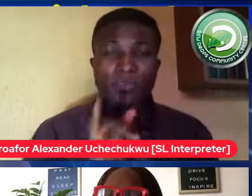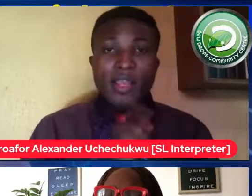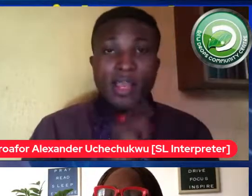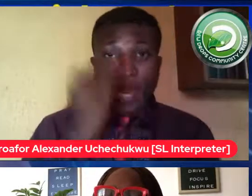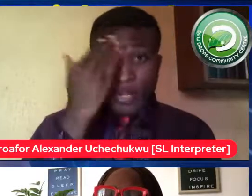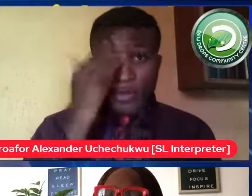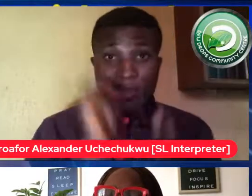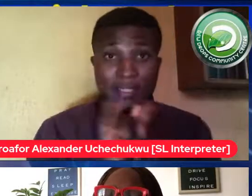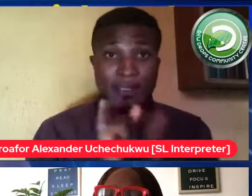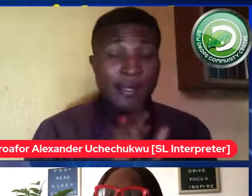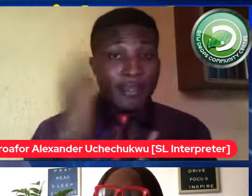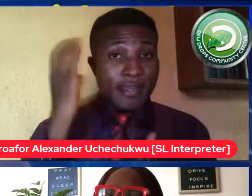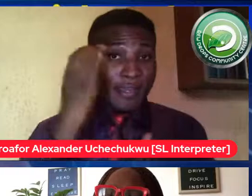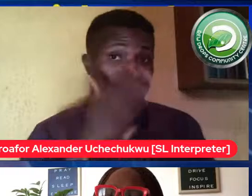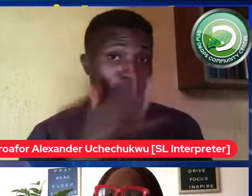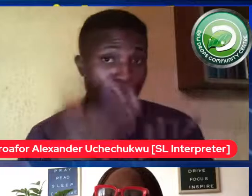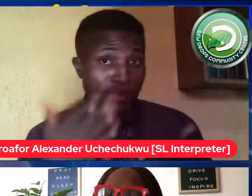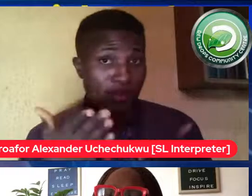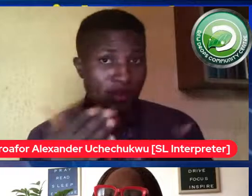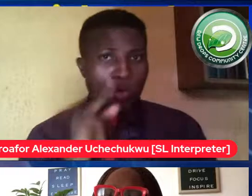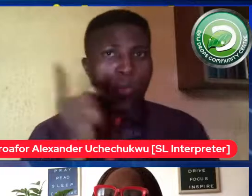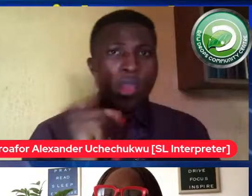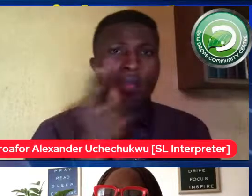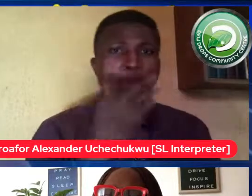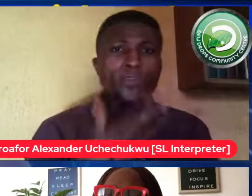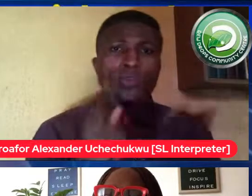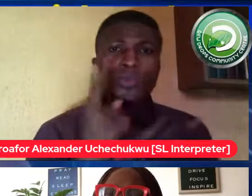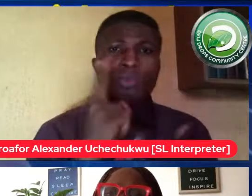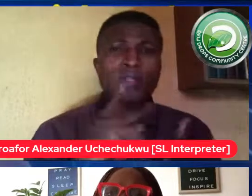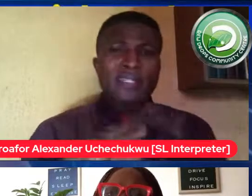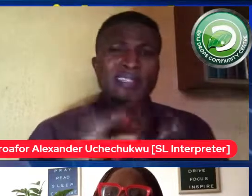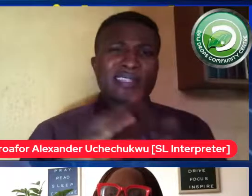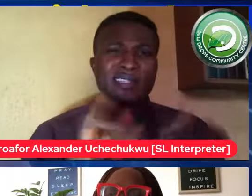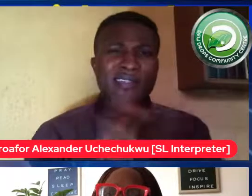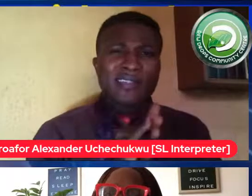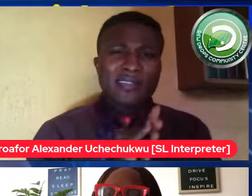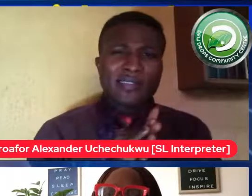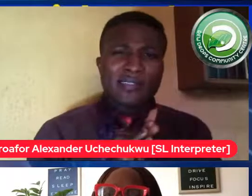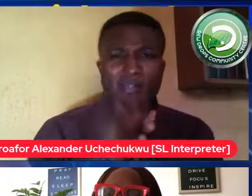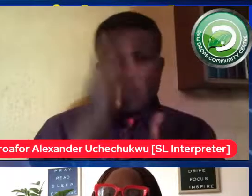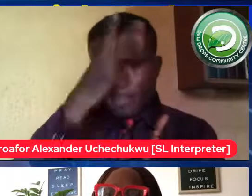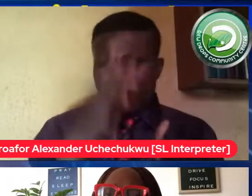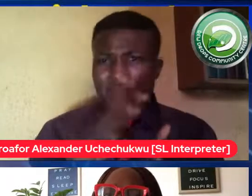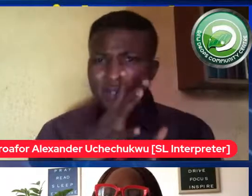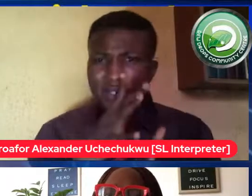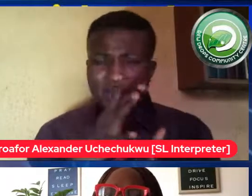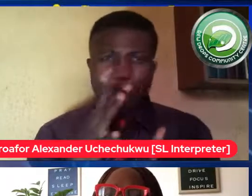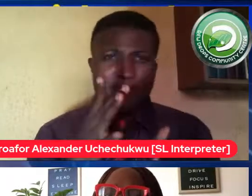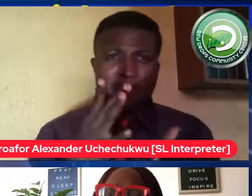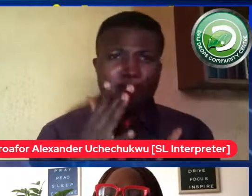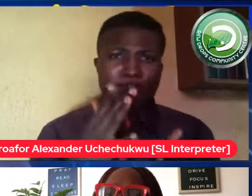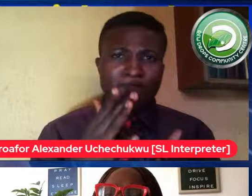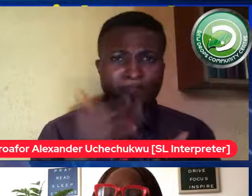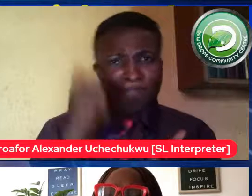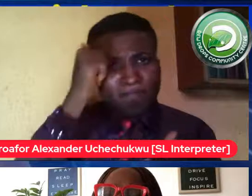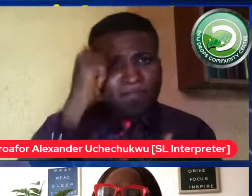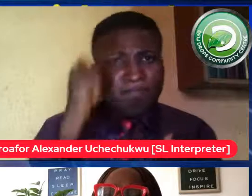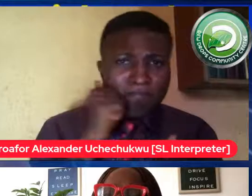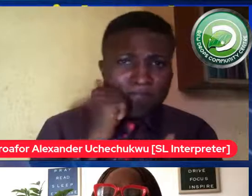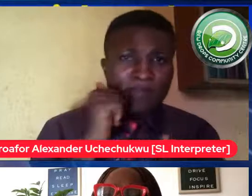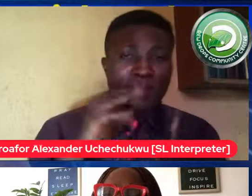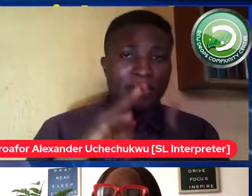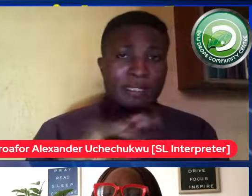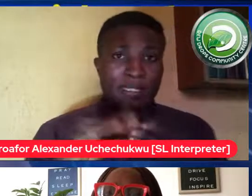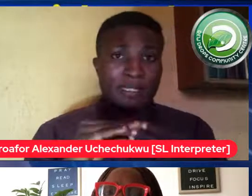where someone said to me that a parent of a child a young adult with um disability